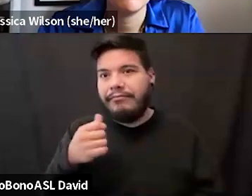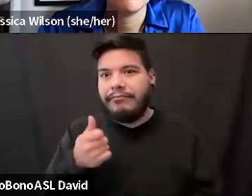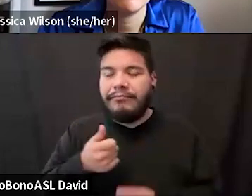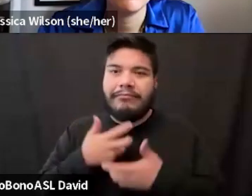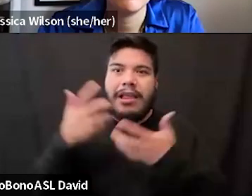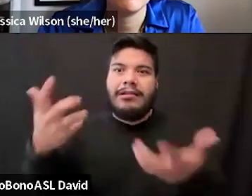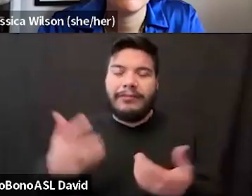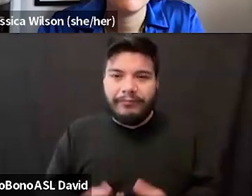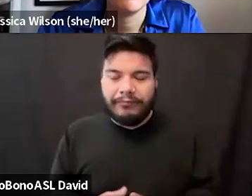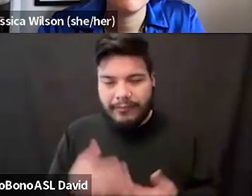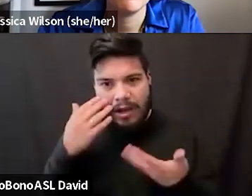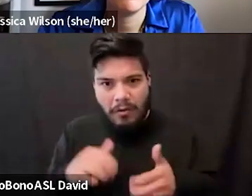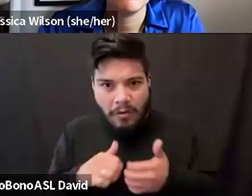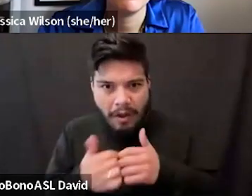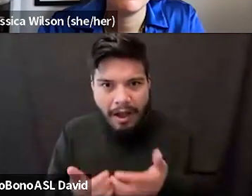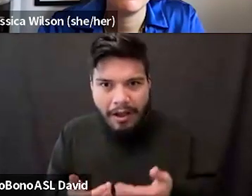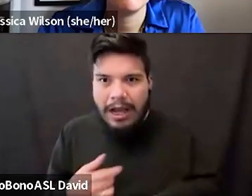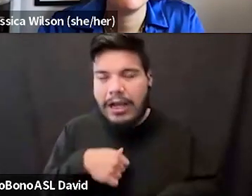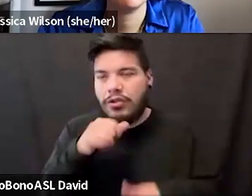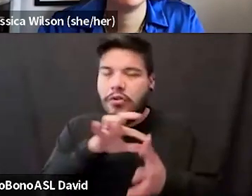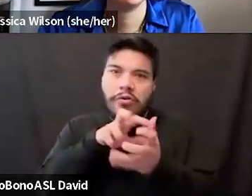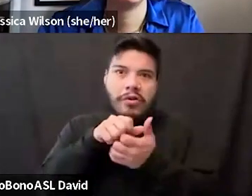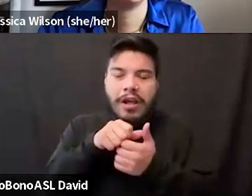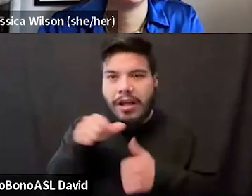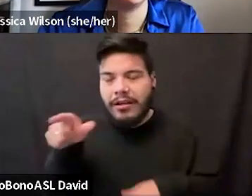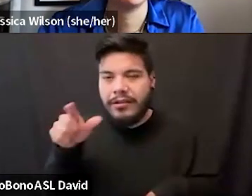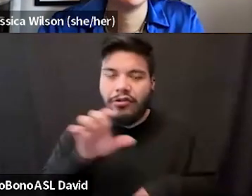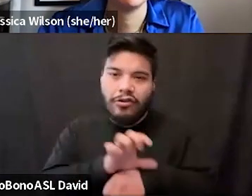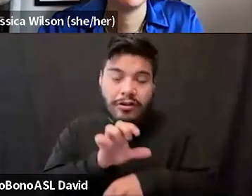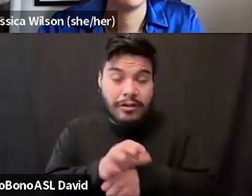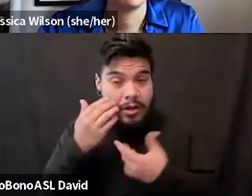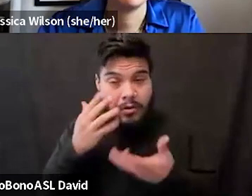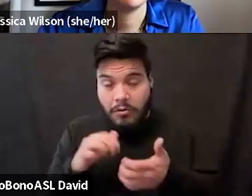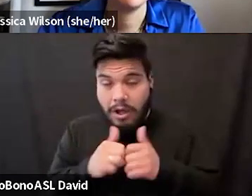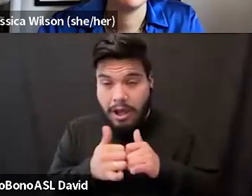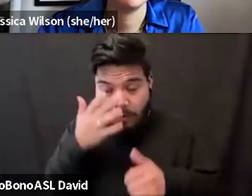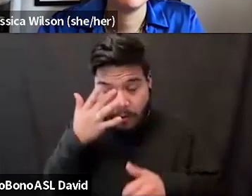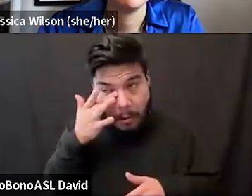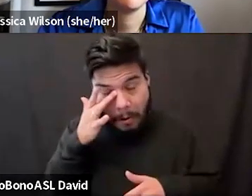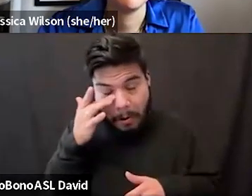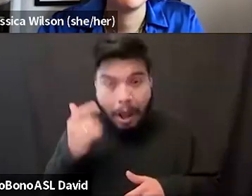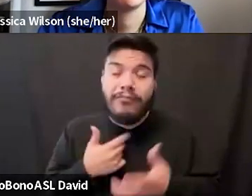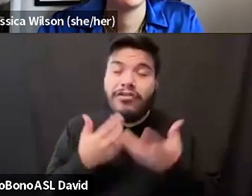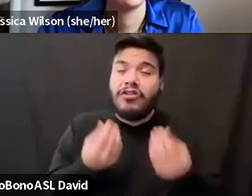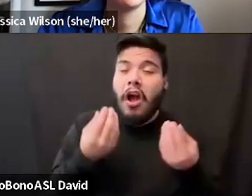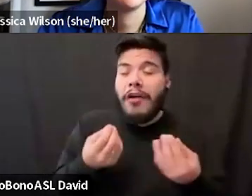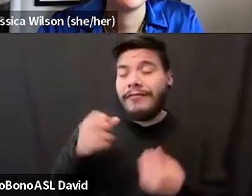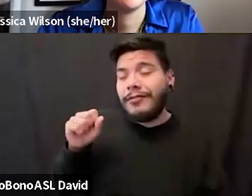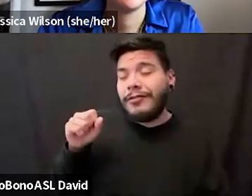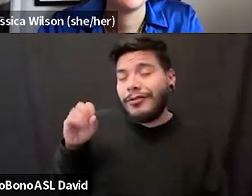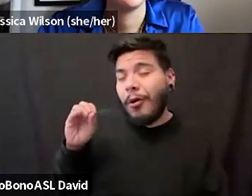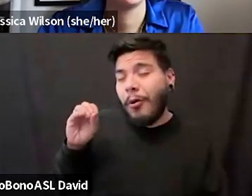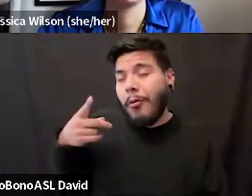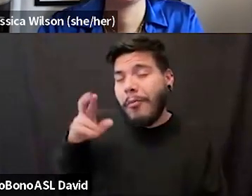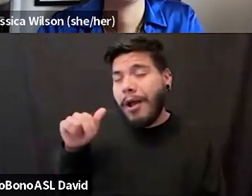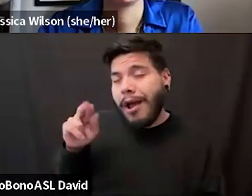I just don't know how, I don't growl when we're at church. I don't know how to do that either. I'm a very soft soprano. I can sing you through all the